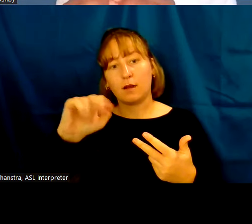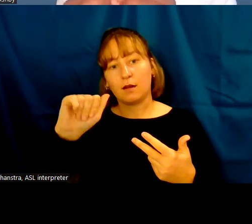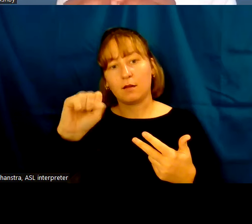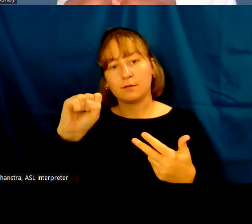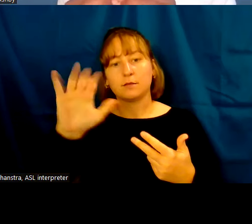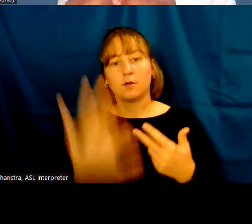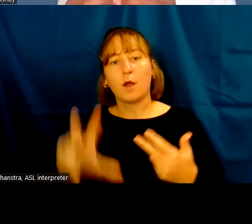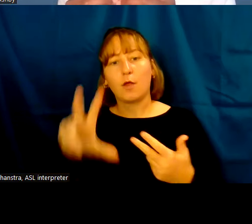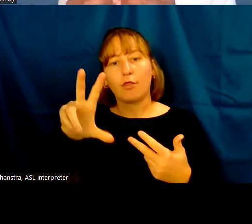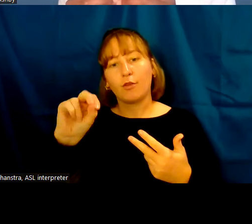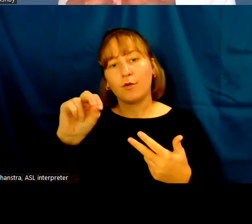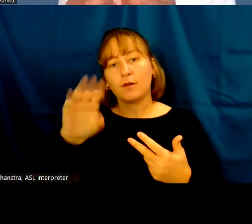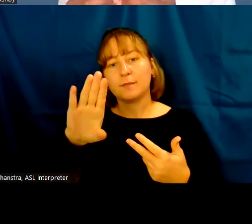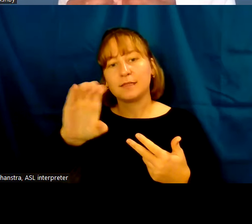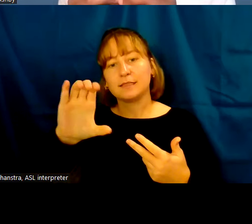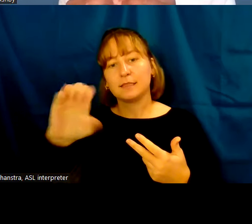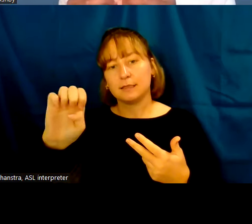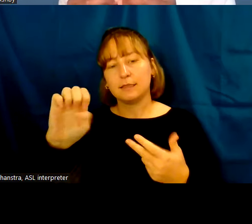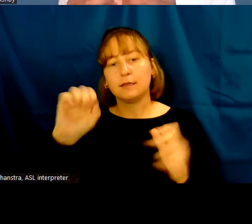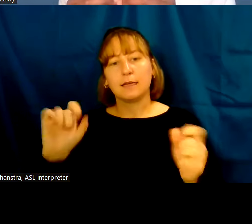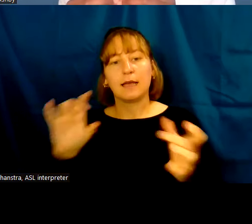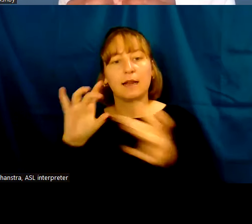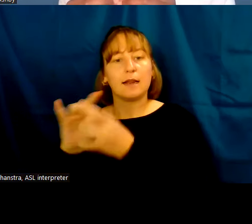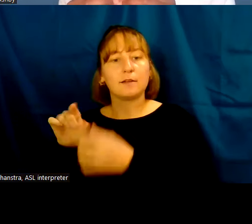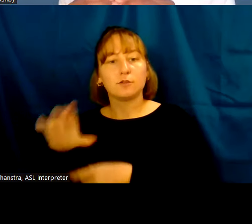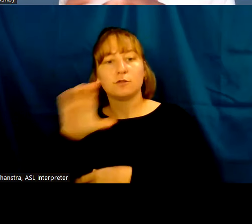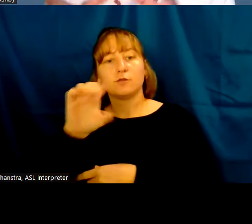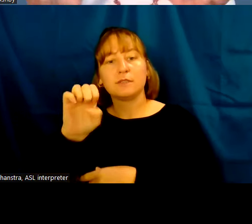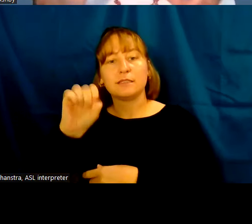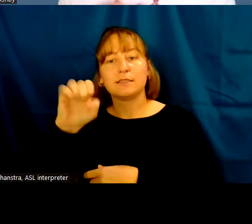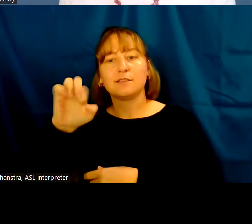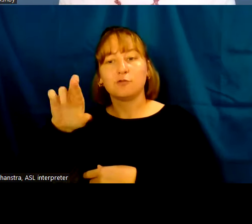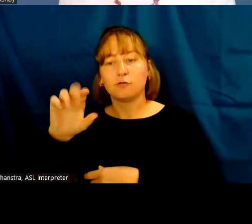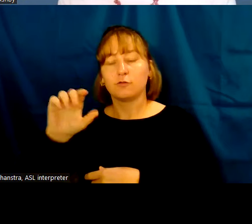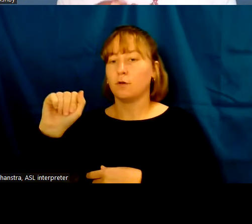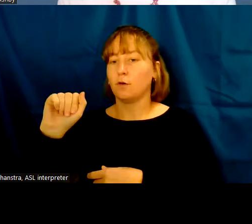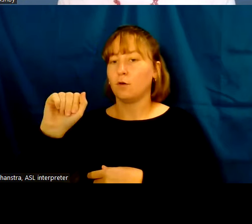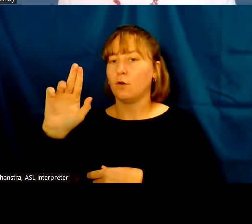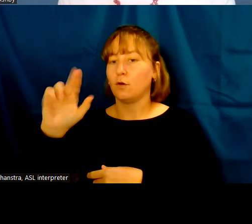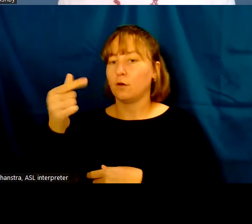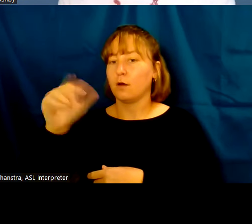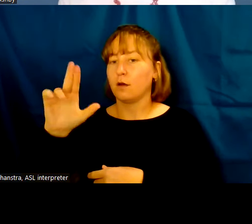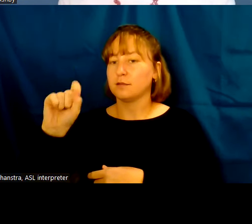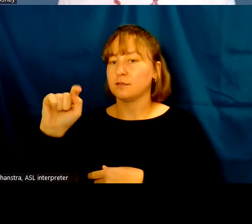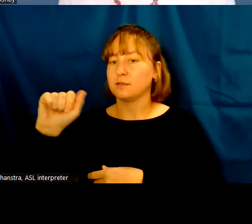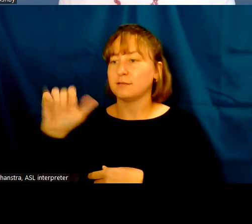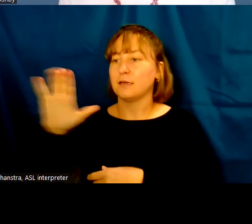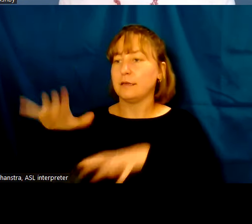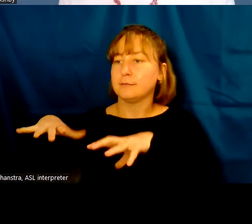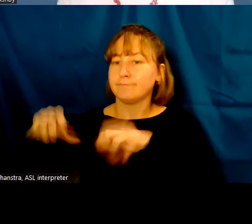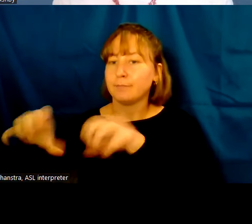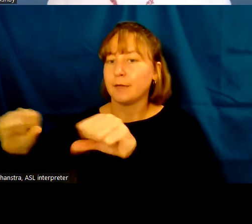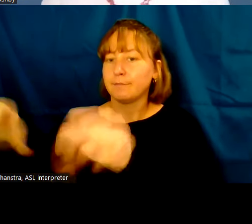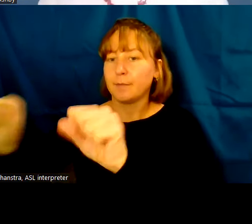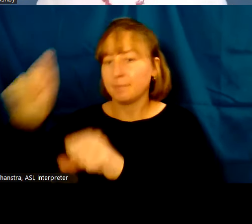can connect her to Caesar Augustus and his colonization of